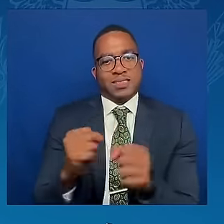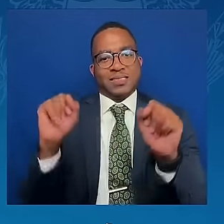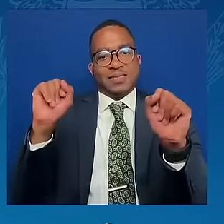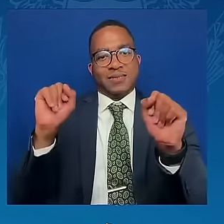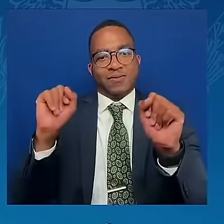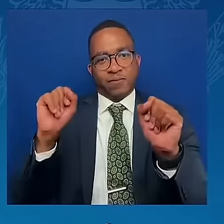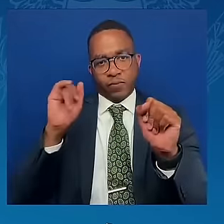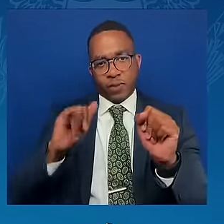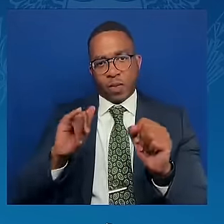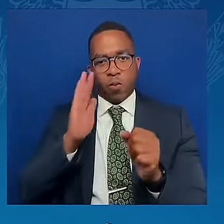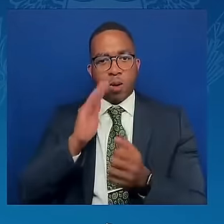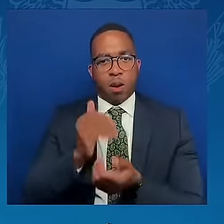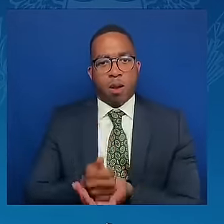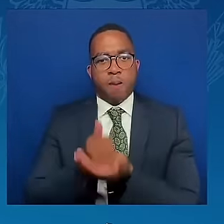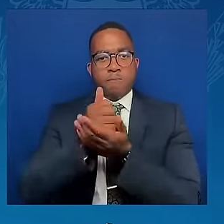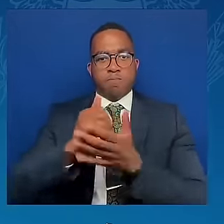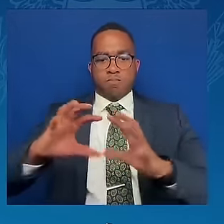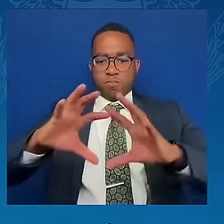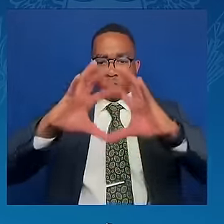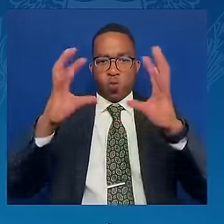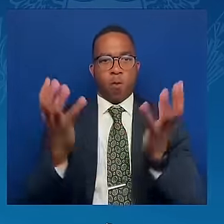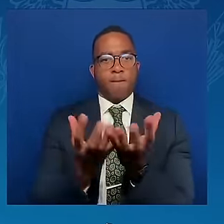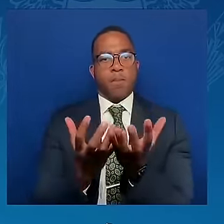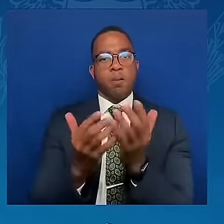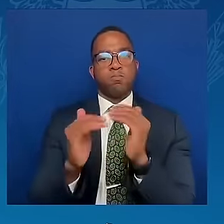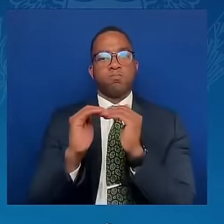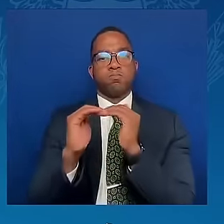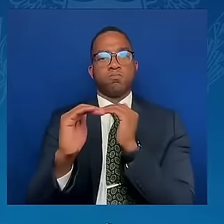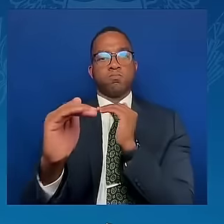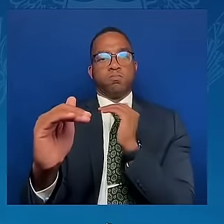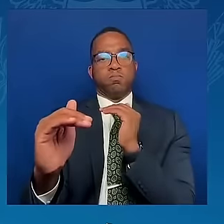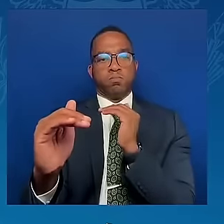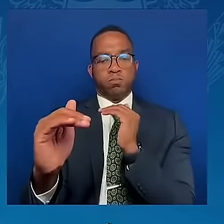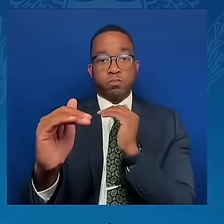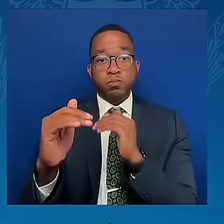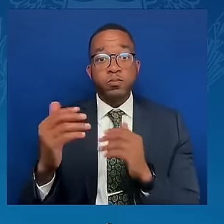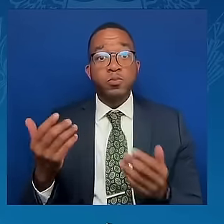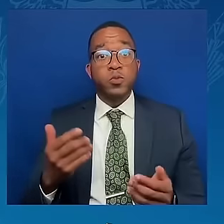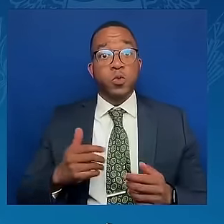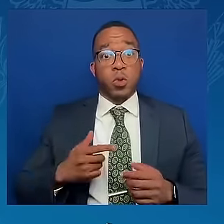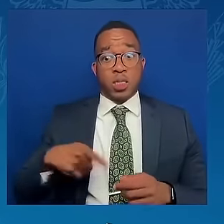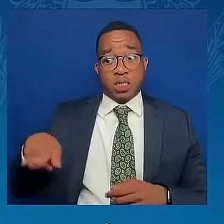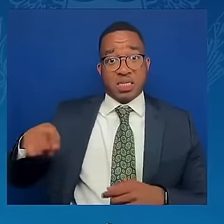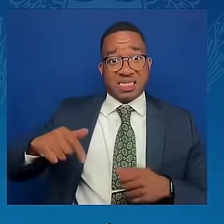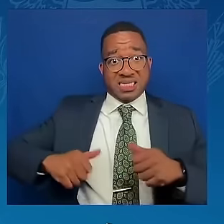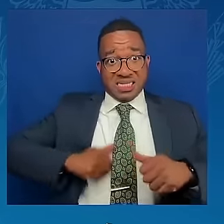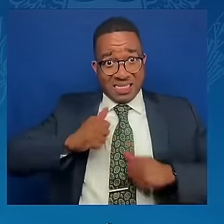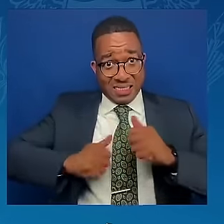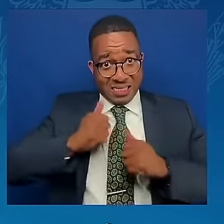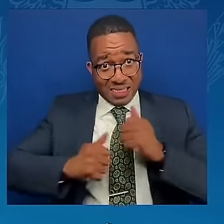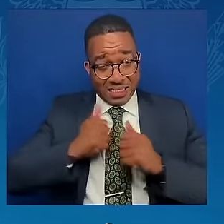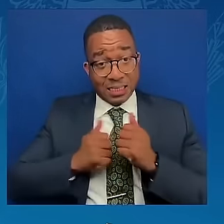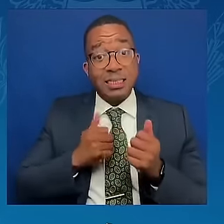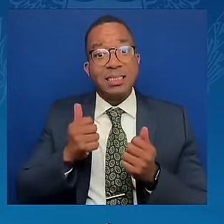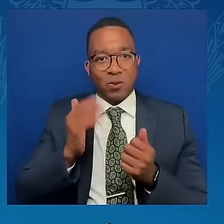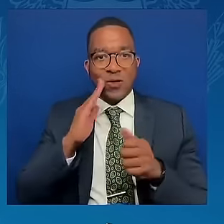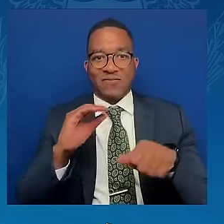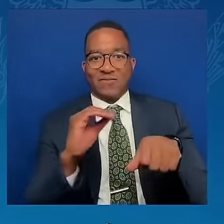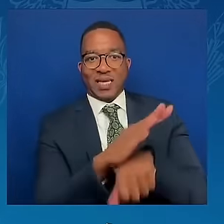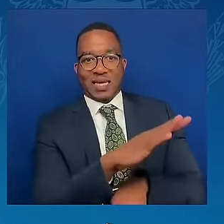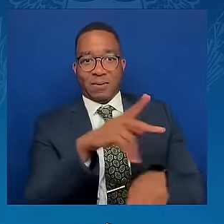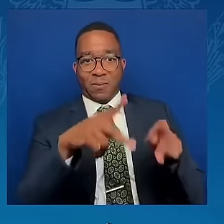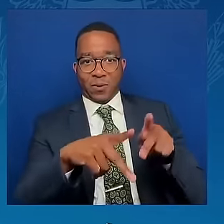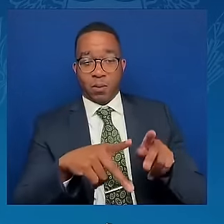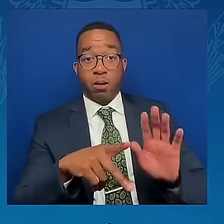Russia's aggression is not only an attack on the lives and the freedom of the people of Ukraine. It is not only an attack on global food